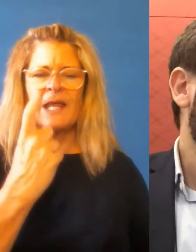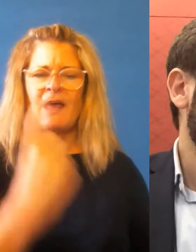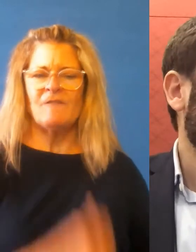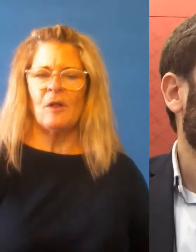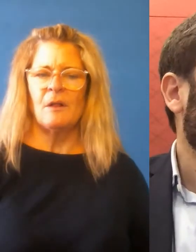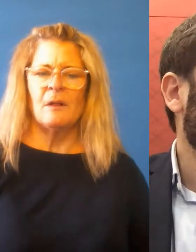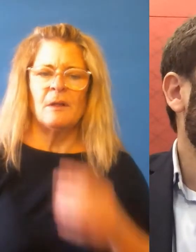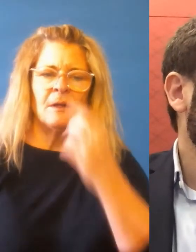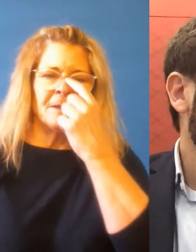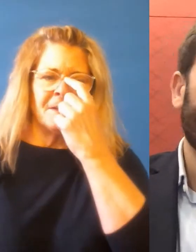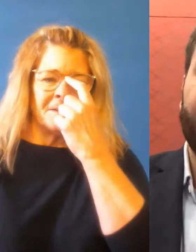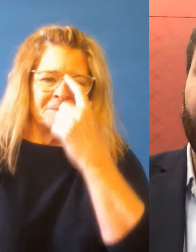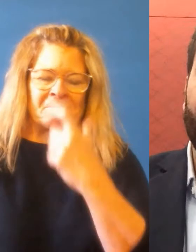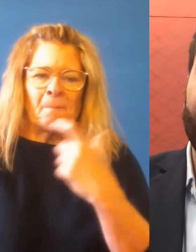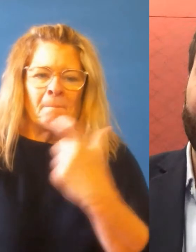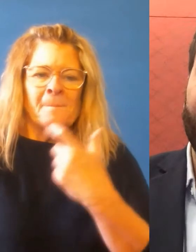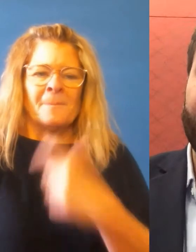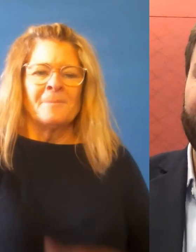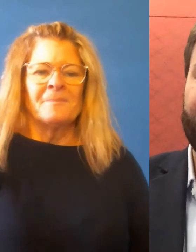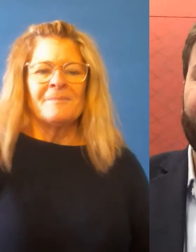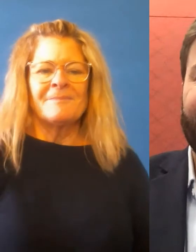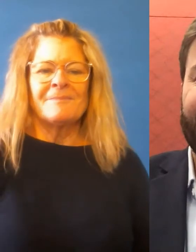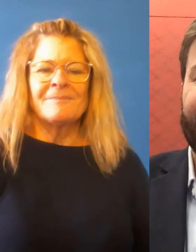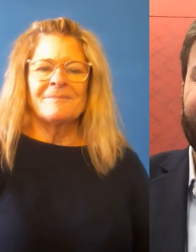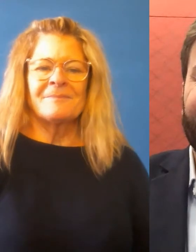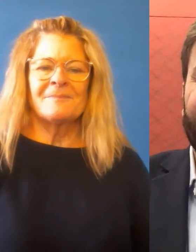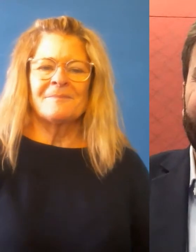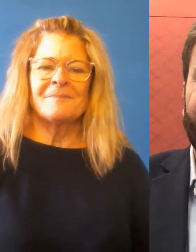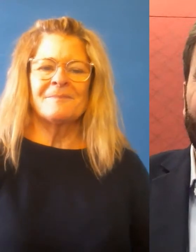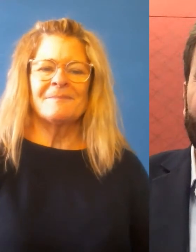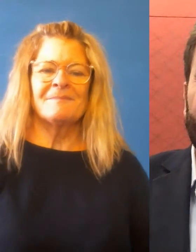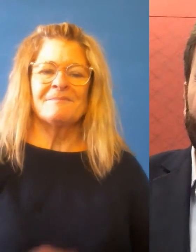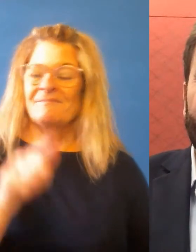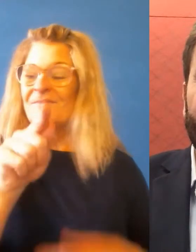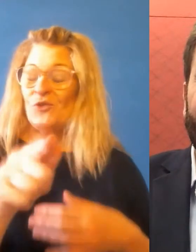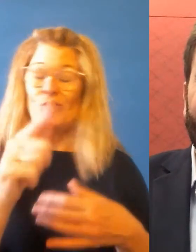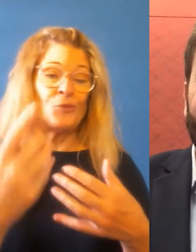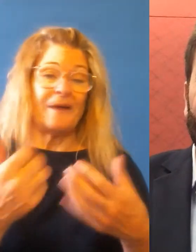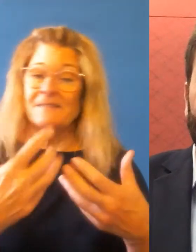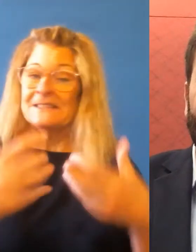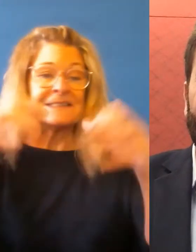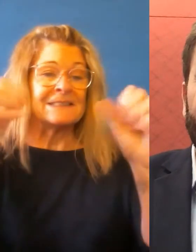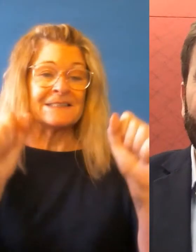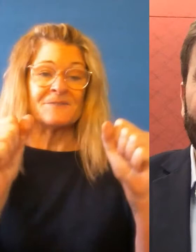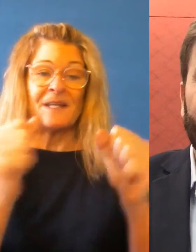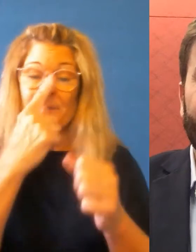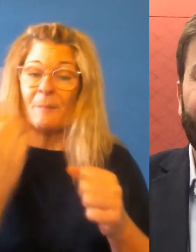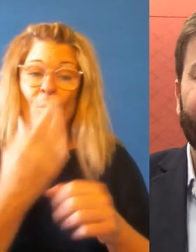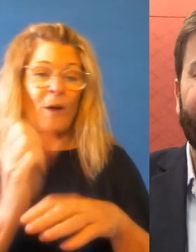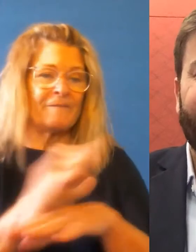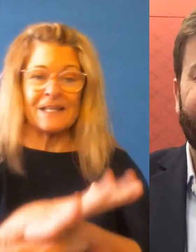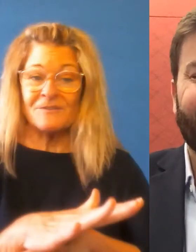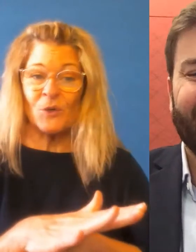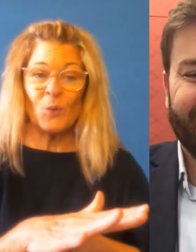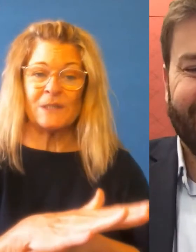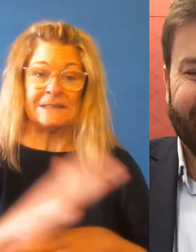The, uh, look, word, you know, when you've got, uh, successful and influential people shaking things up in government, word travels